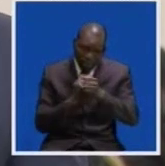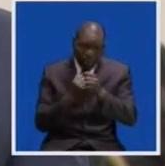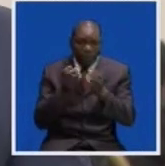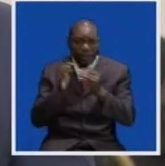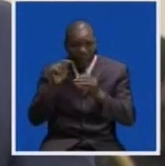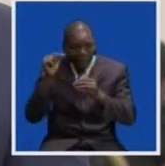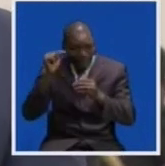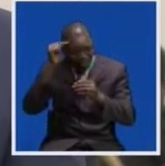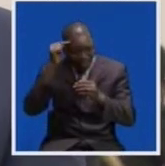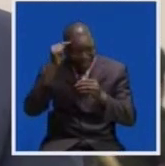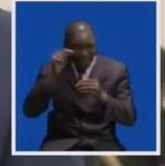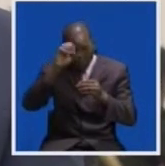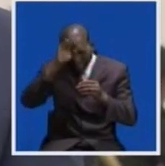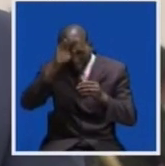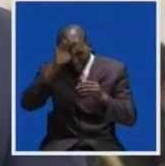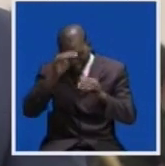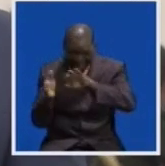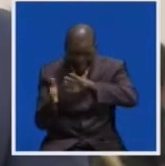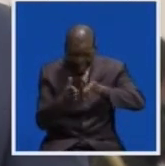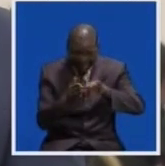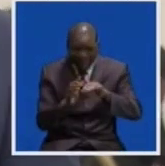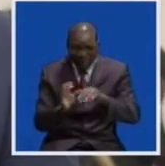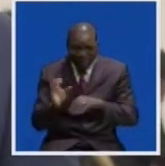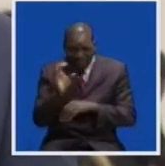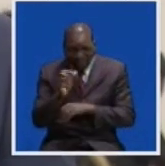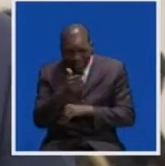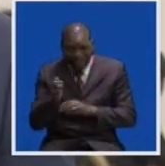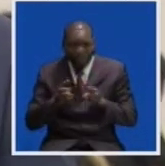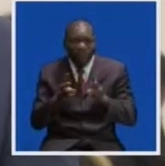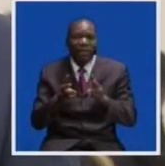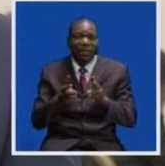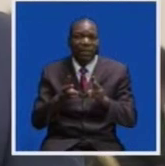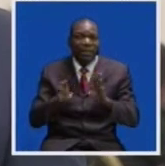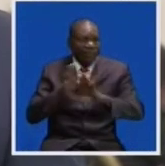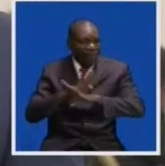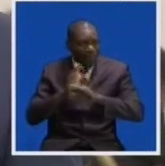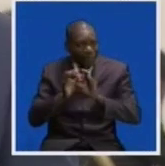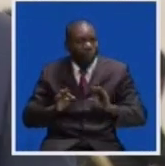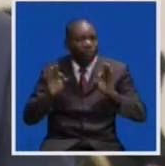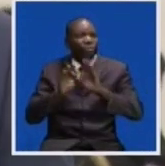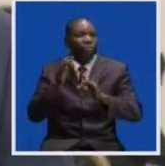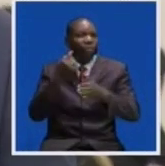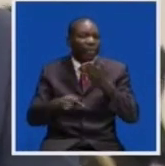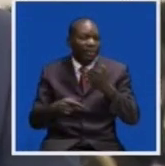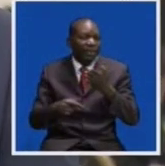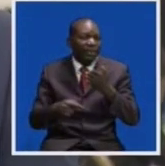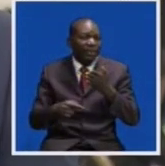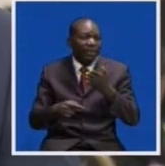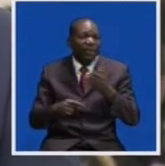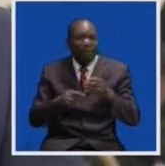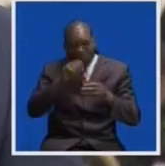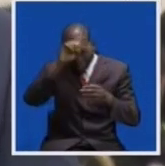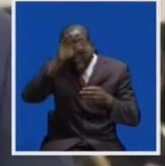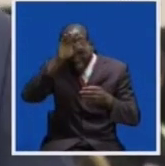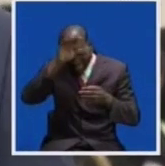beyond mining. It is important as well for Zambia to start picking the young mining.